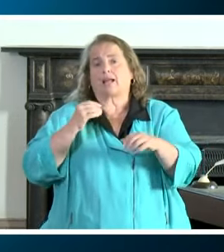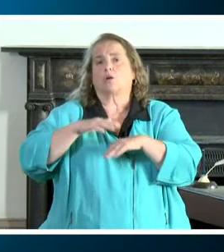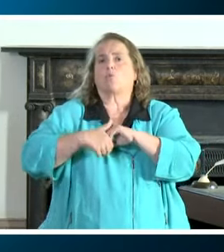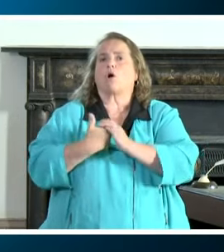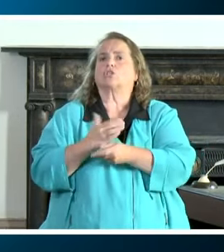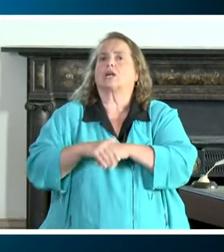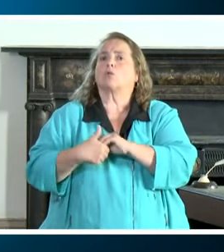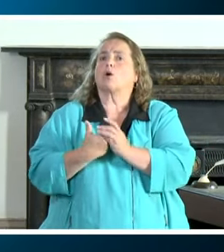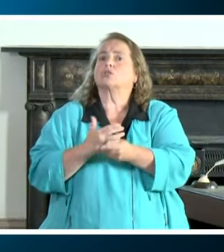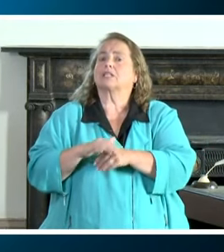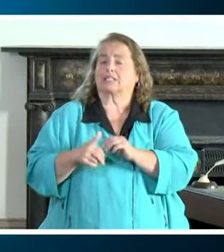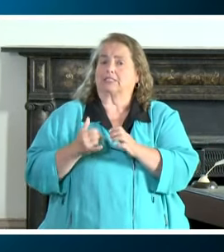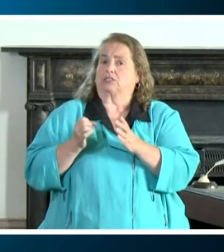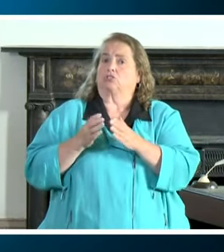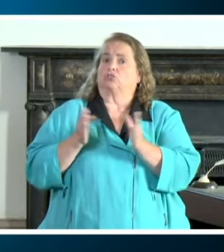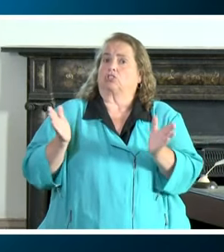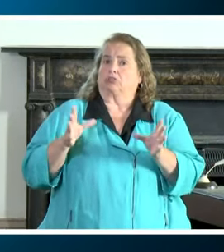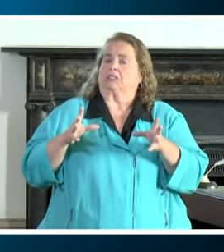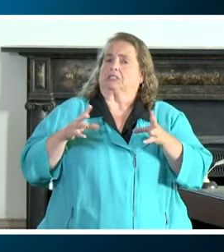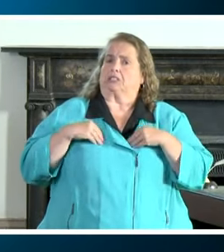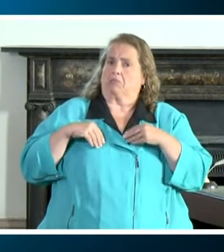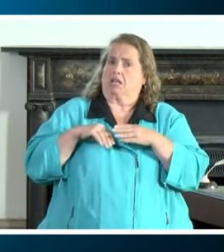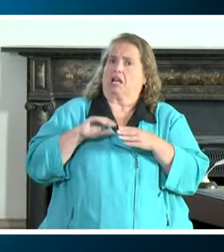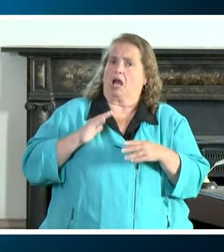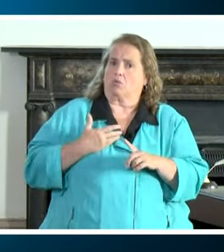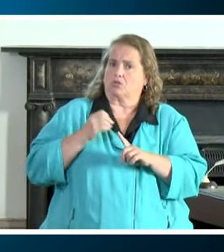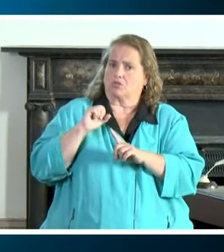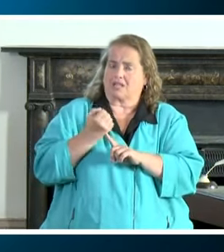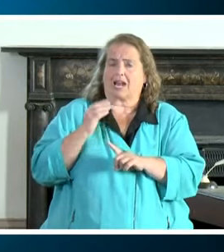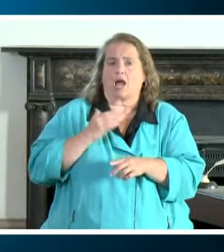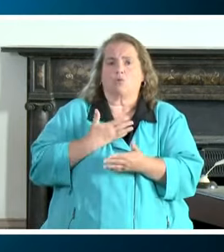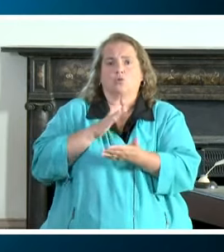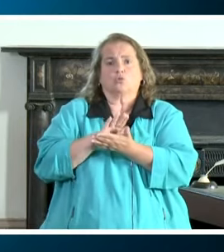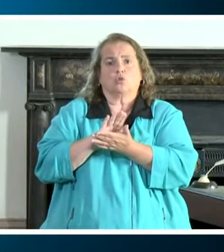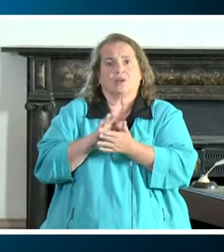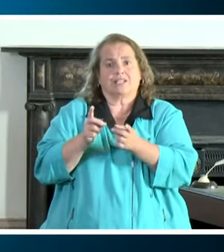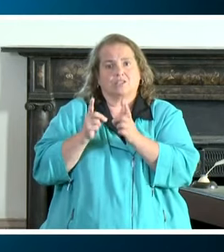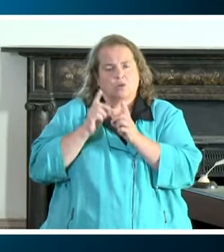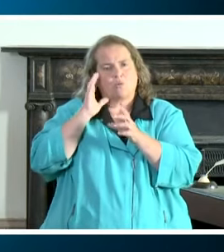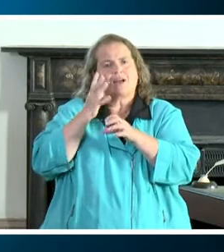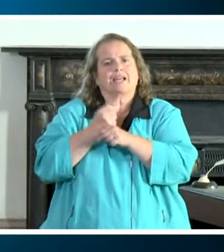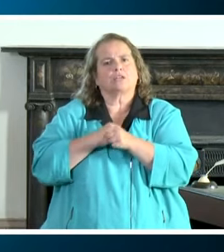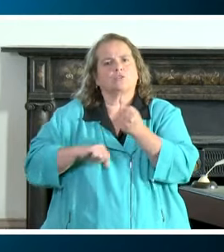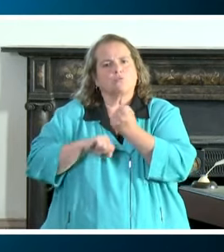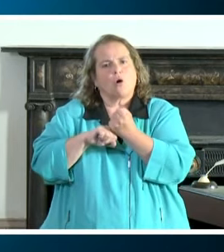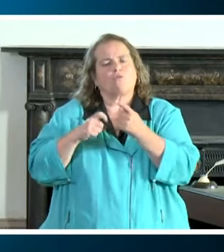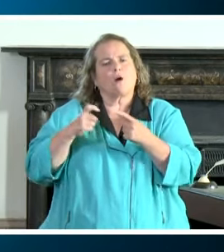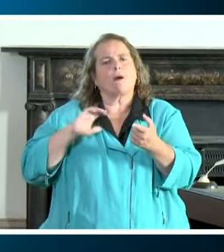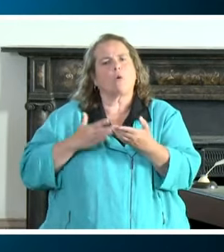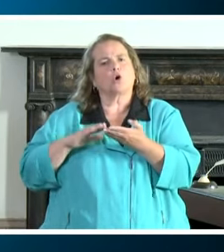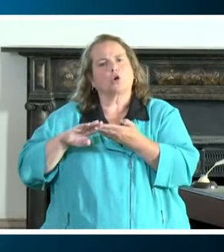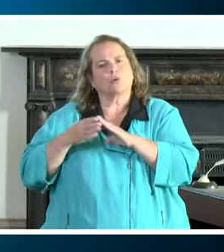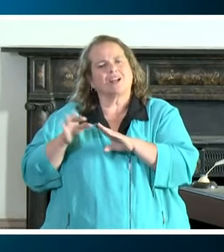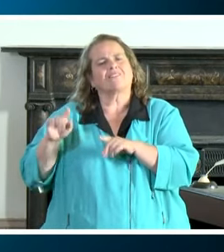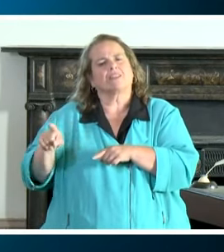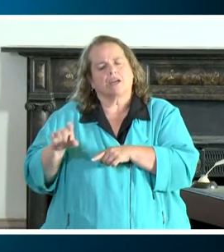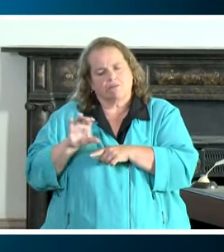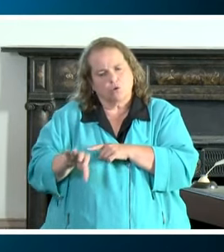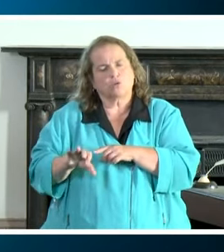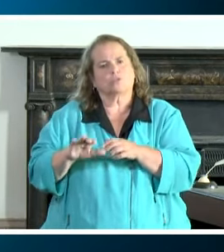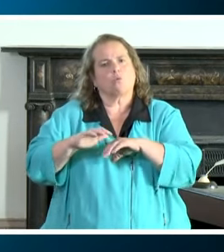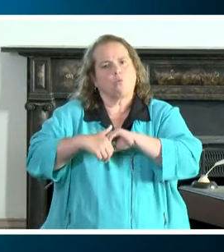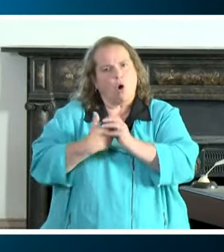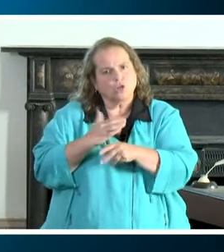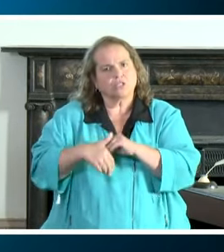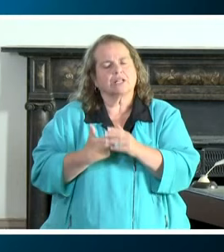Washing hands is generally accepted in our society, and I think our school districts will get support from our communities if they enforce washing hands in our